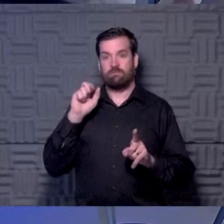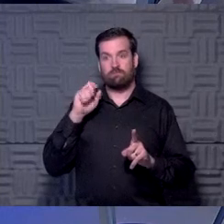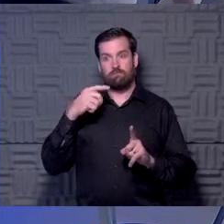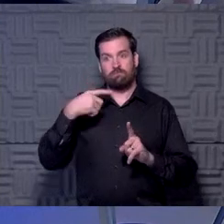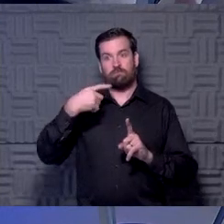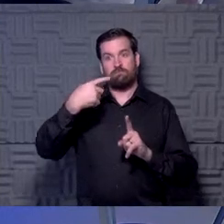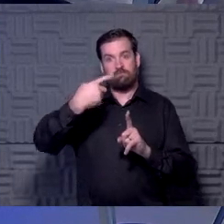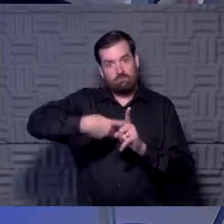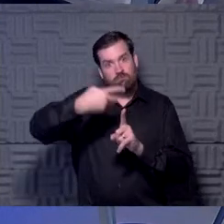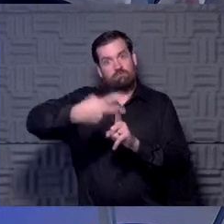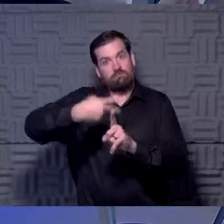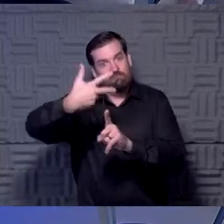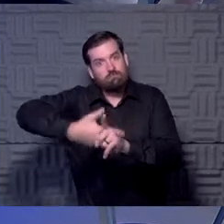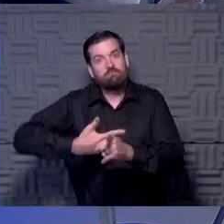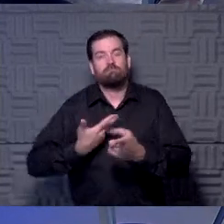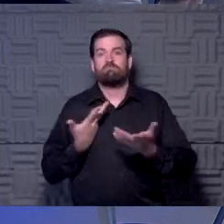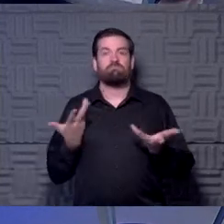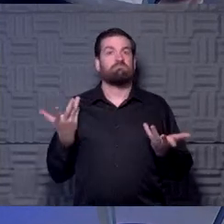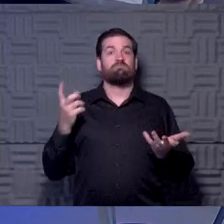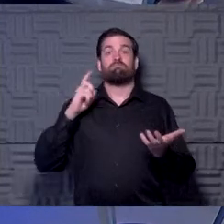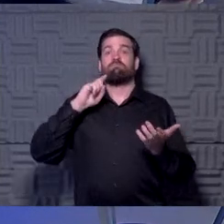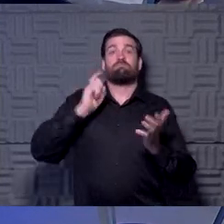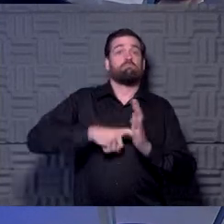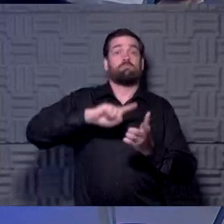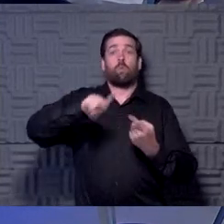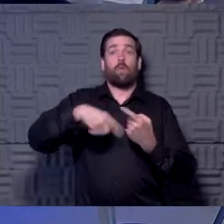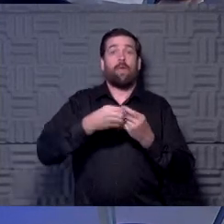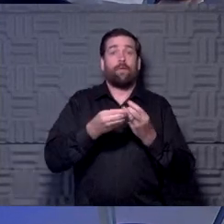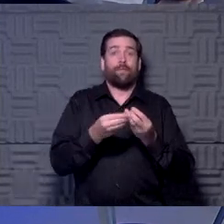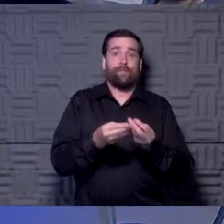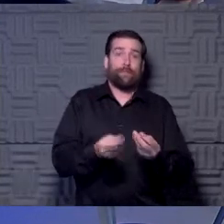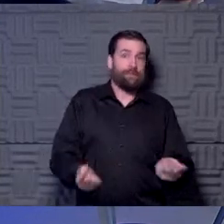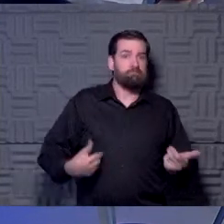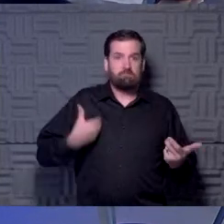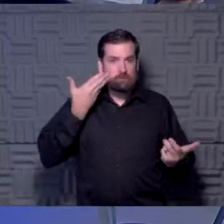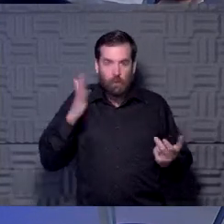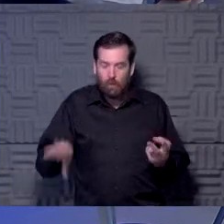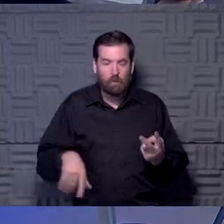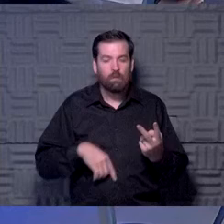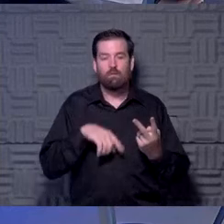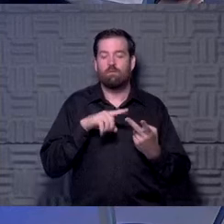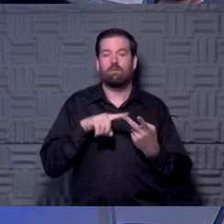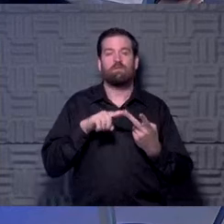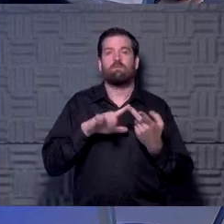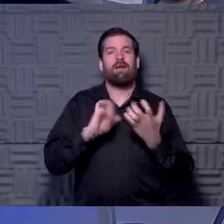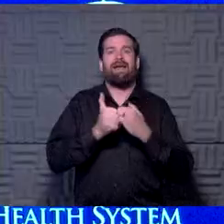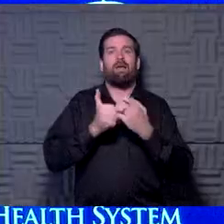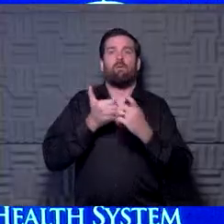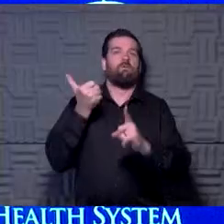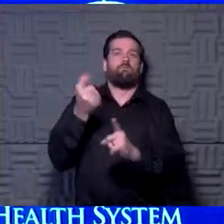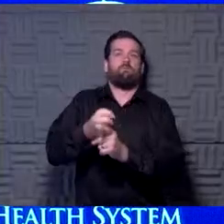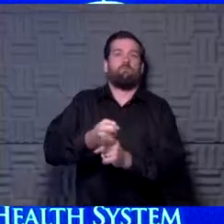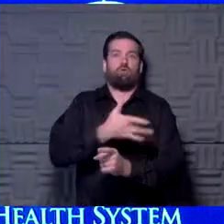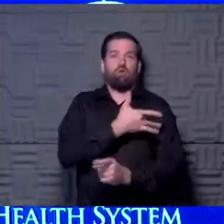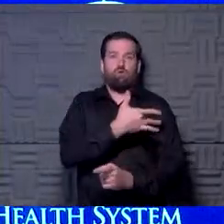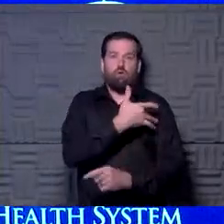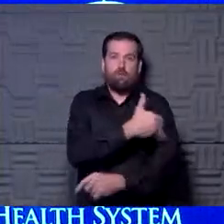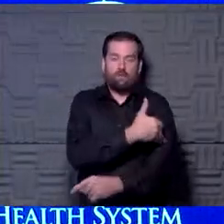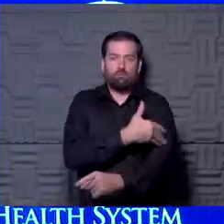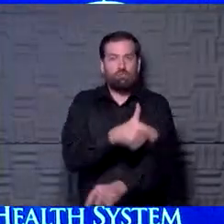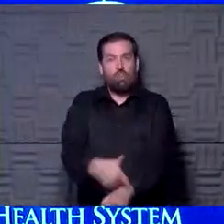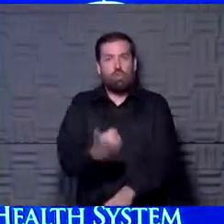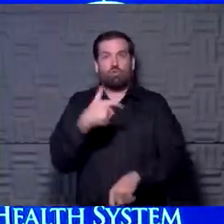through to three months afterwards. We don't know when that inflammation begins to go away. We don't know what it means to the heart muscle raises our